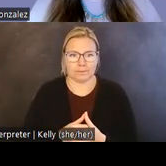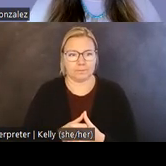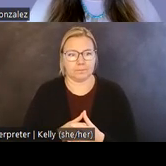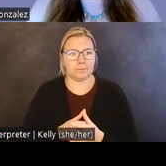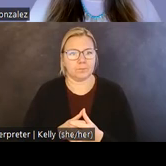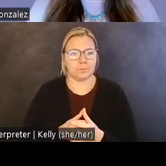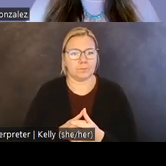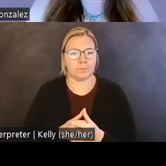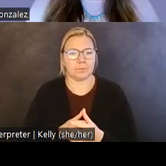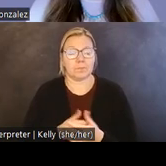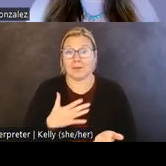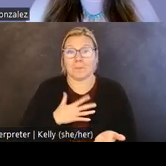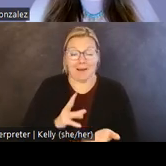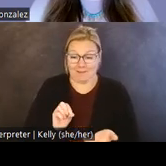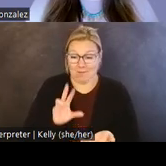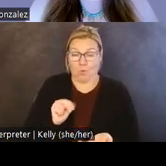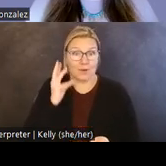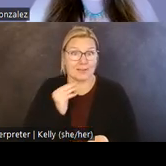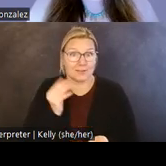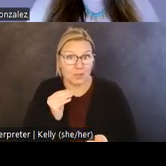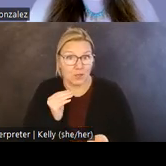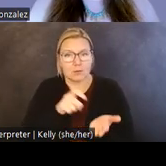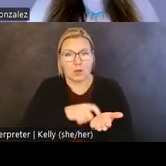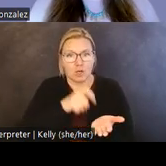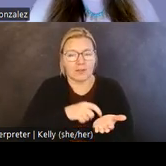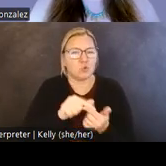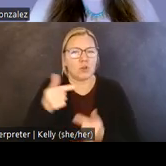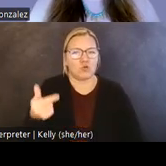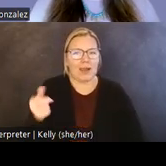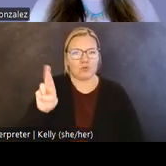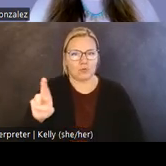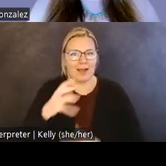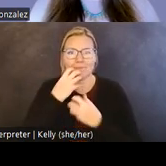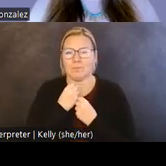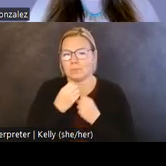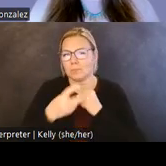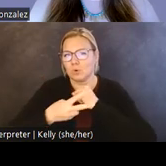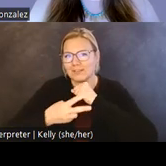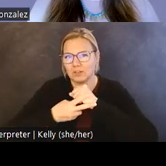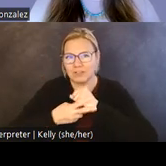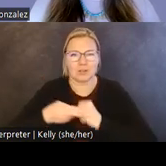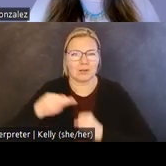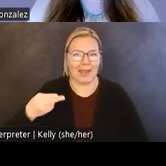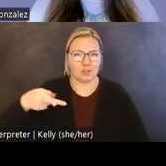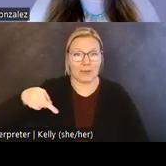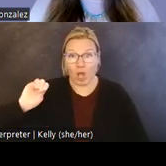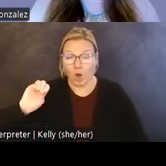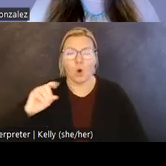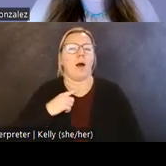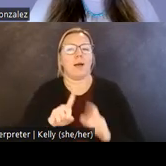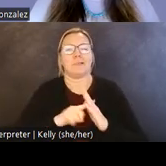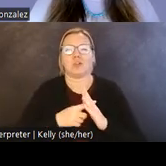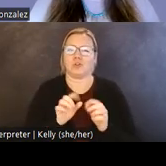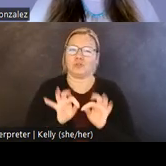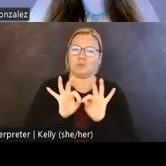Drawing on my experience in Indigenous archaeology with the Grand Ronde Historic Preservation Office, or HPO, I'll begin to outline